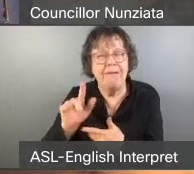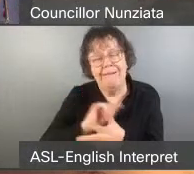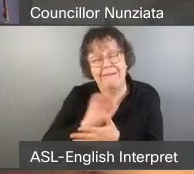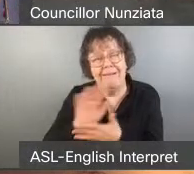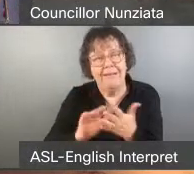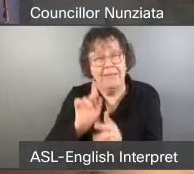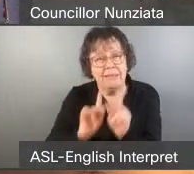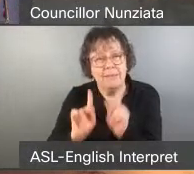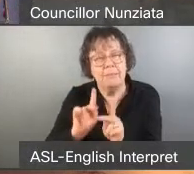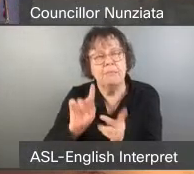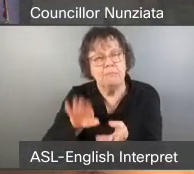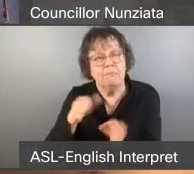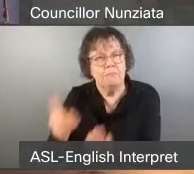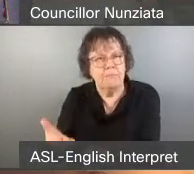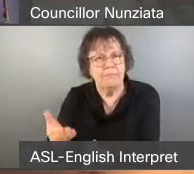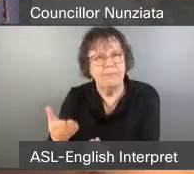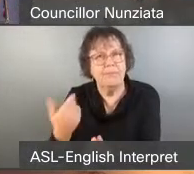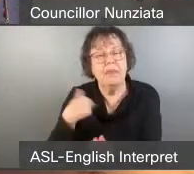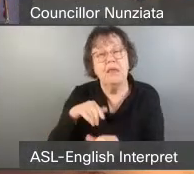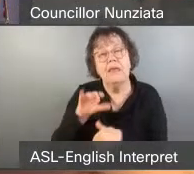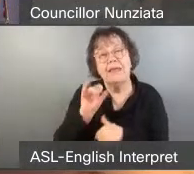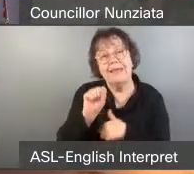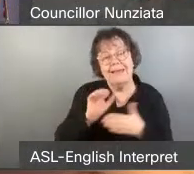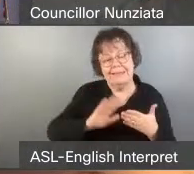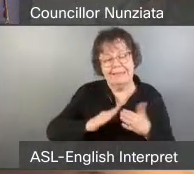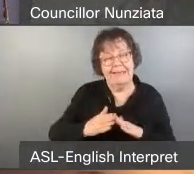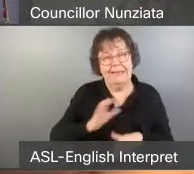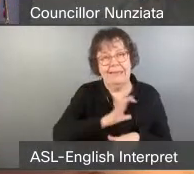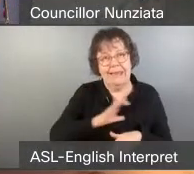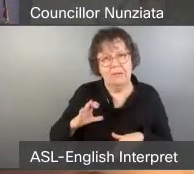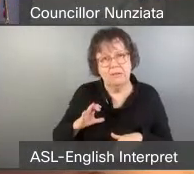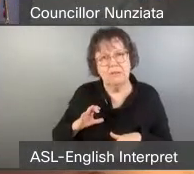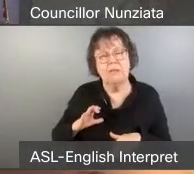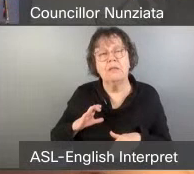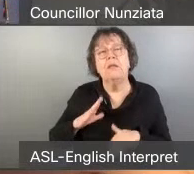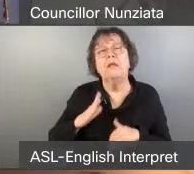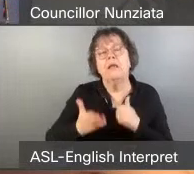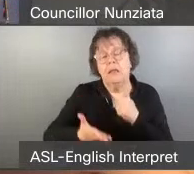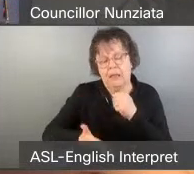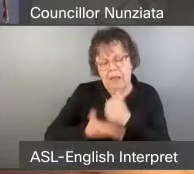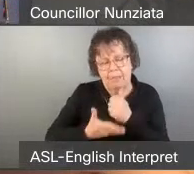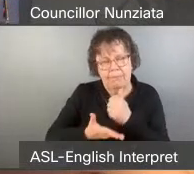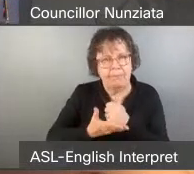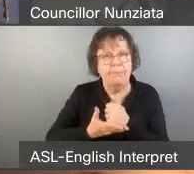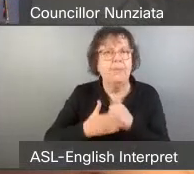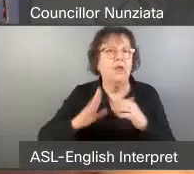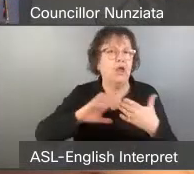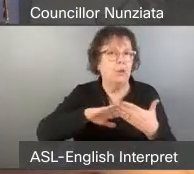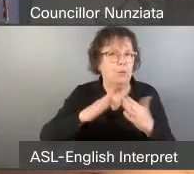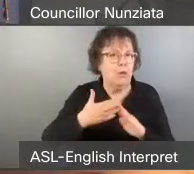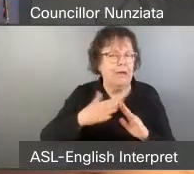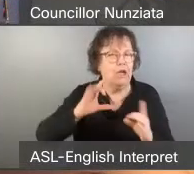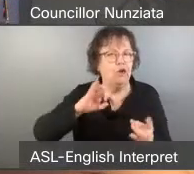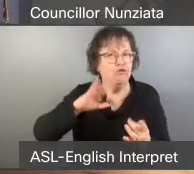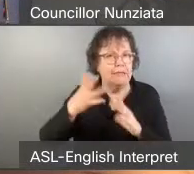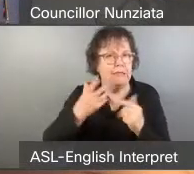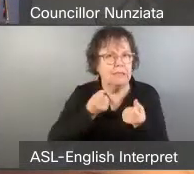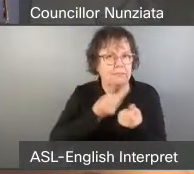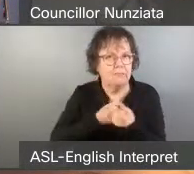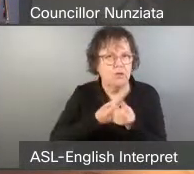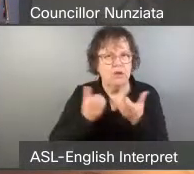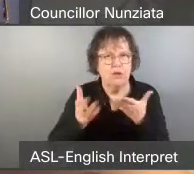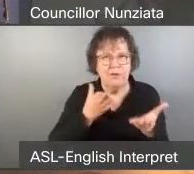At least City Council has aided in the development of the community crisis support services. But there are no cookies.